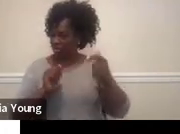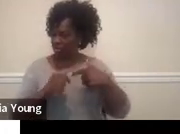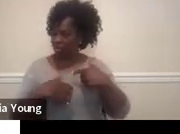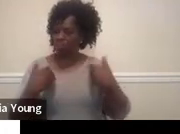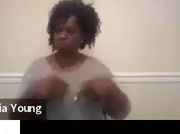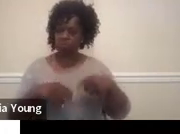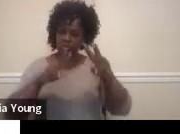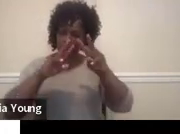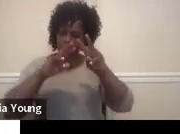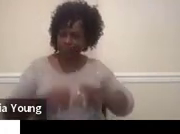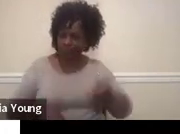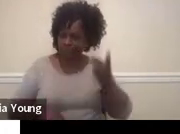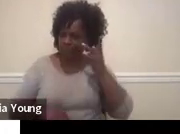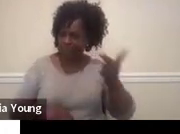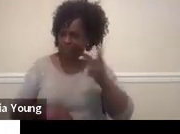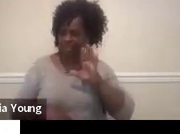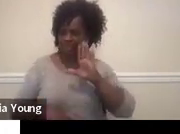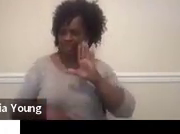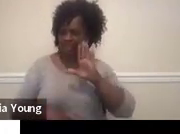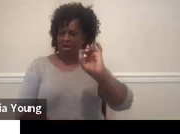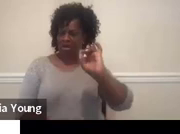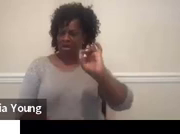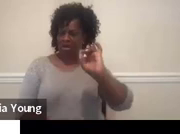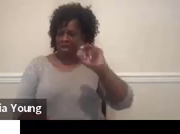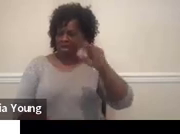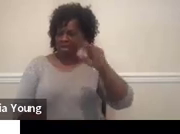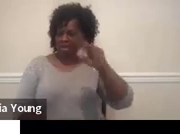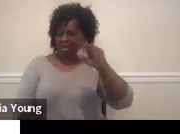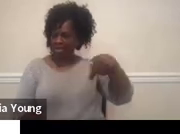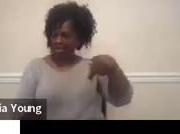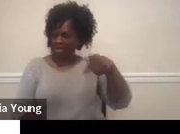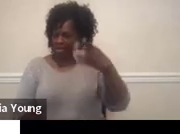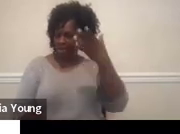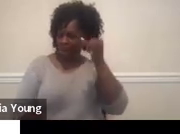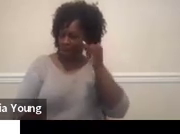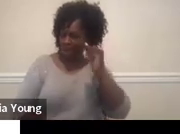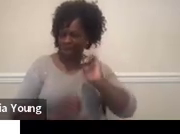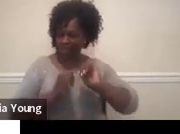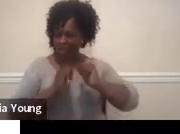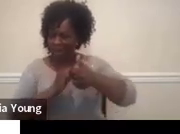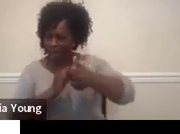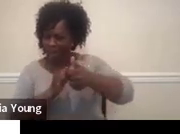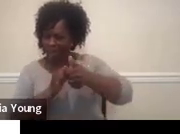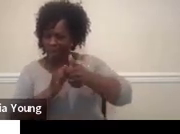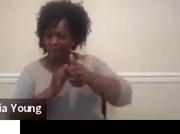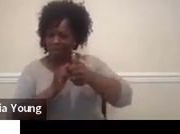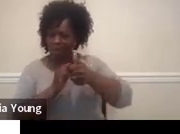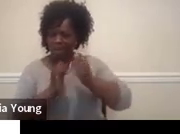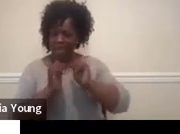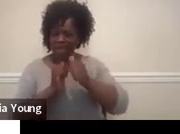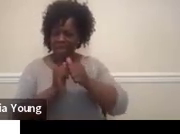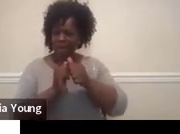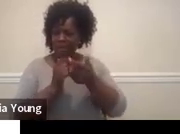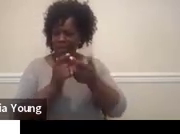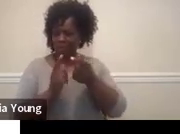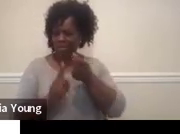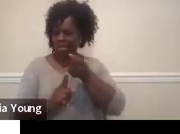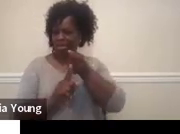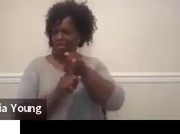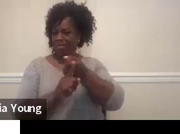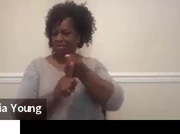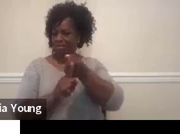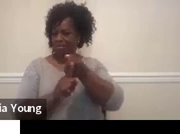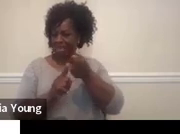really look at their IEP, the whys and the hows, and how that's going to translate for them into post